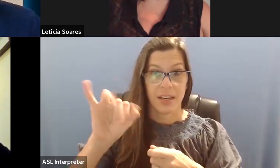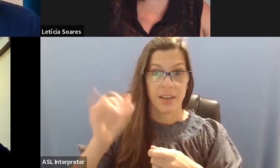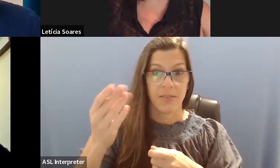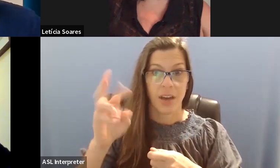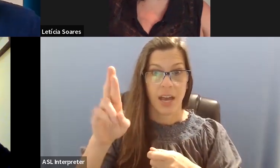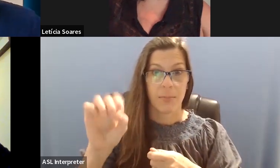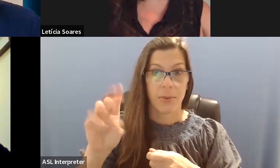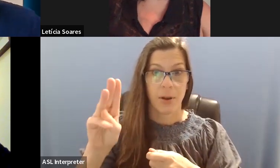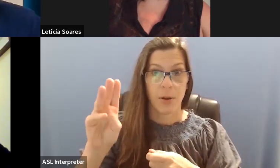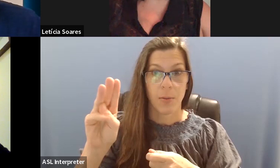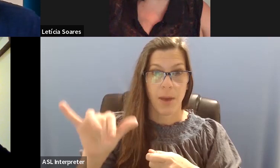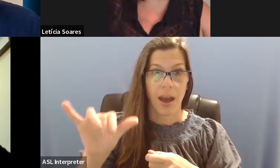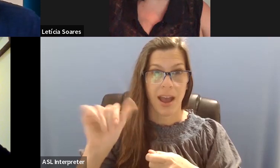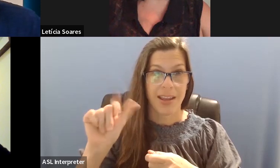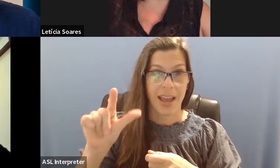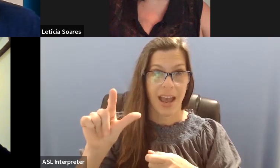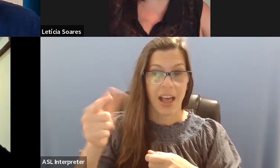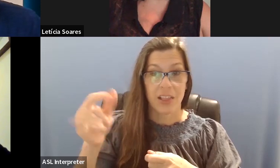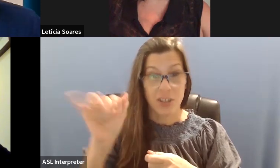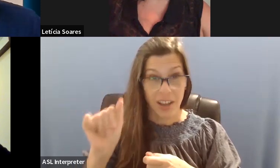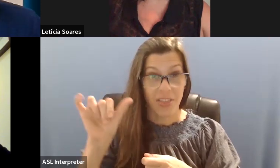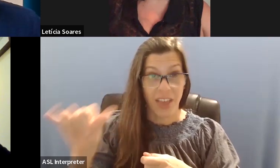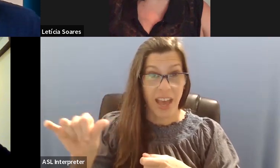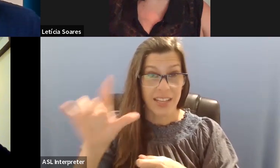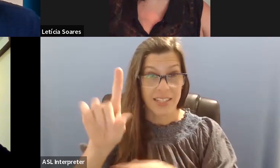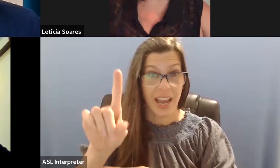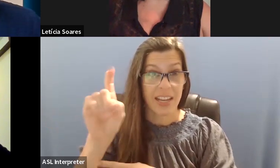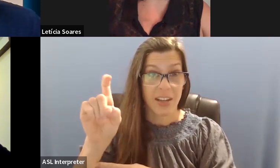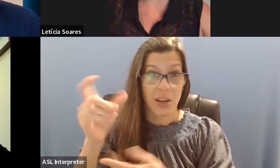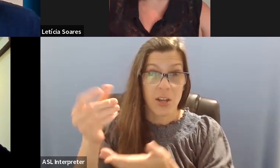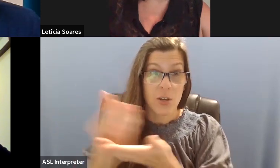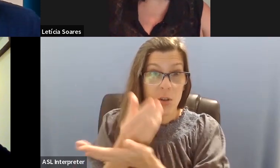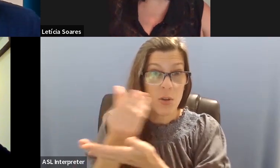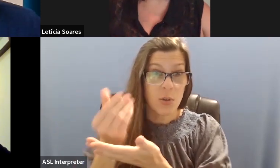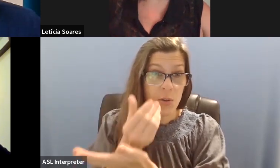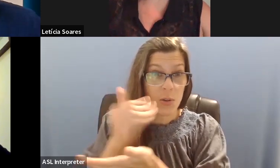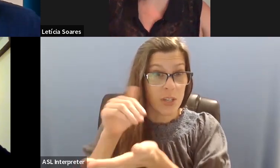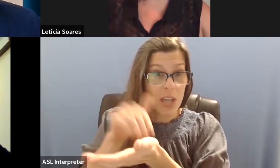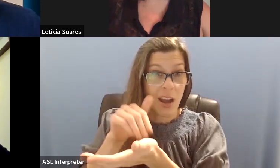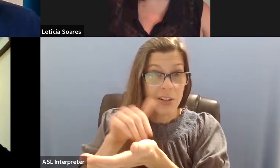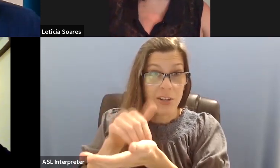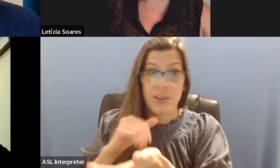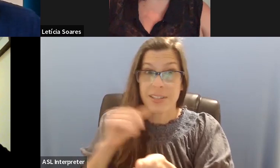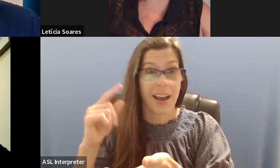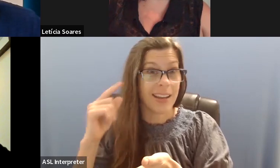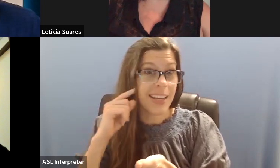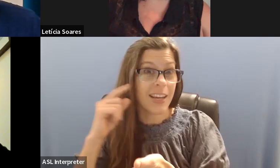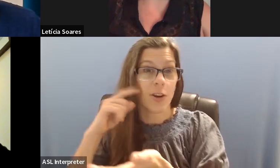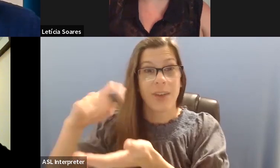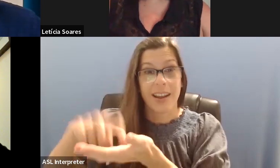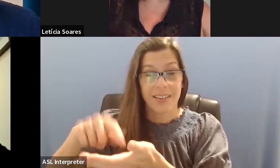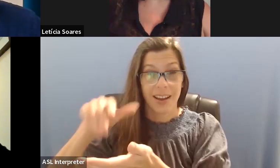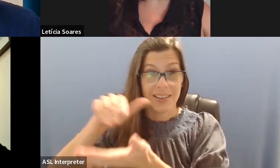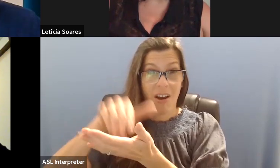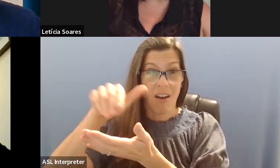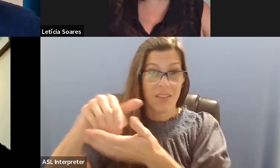it's such a, uh, a new diagnosis for a lot of healthcare providers. It just doesn't get the recognition, um, that